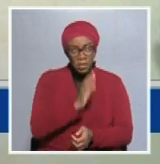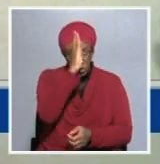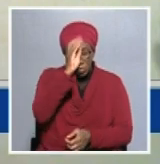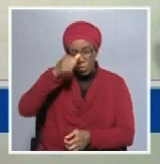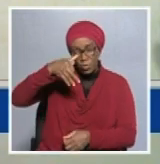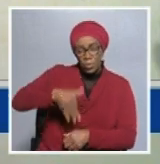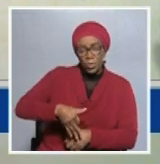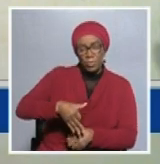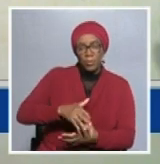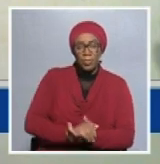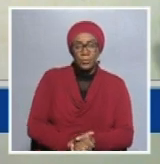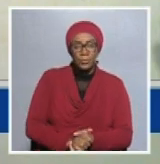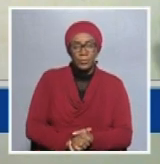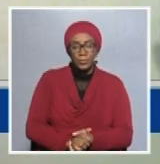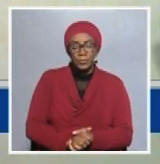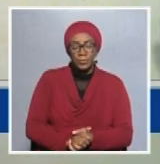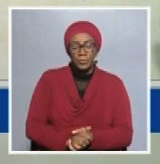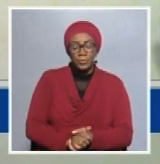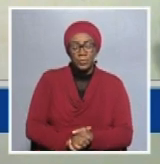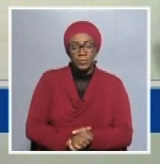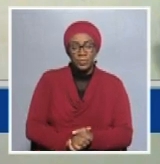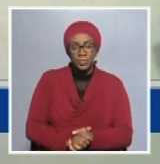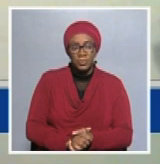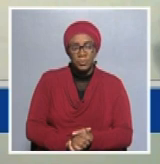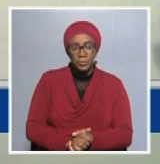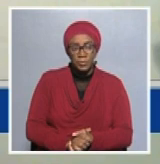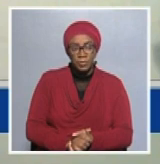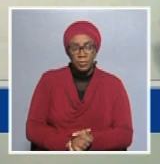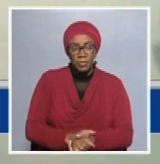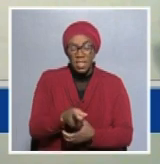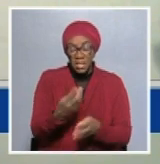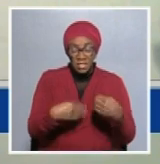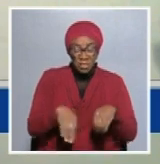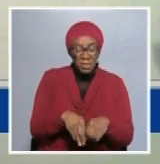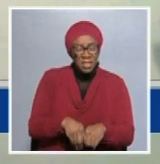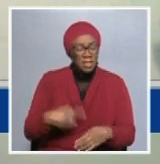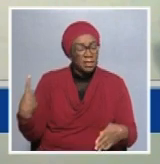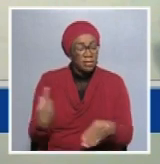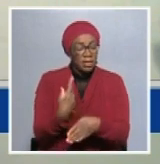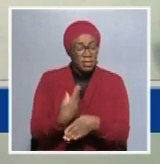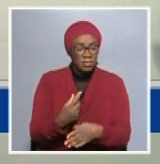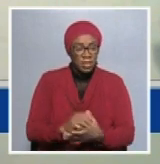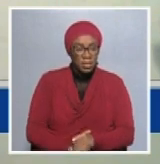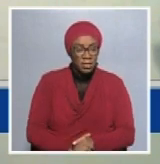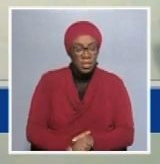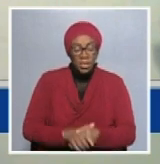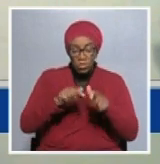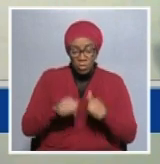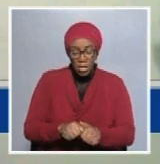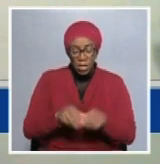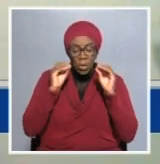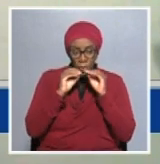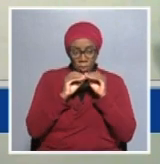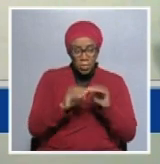communal producers. The VCF has made it difficult for the farmers to breathe. And I think the message coming out of there is the fact that